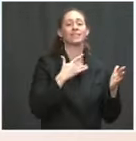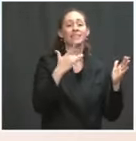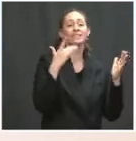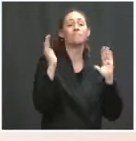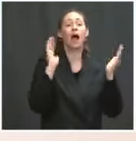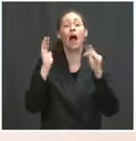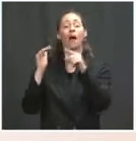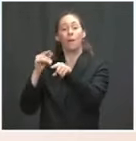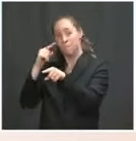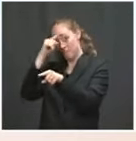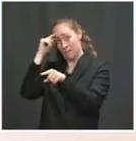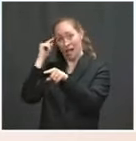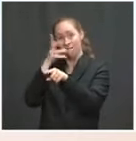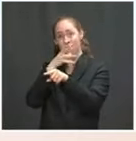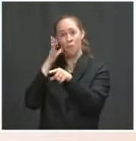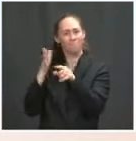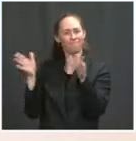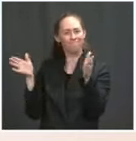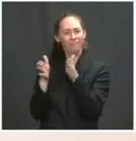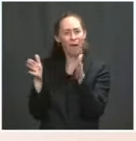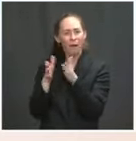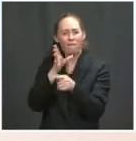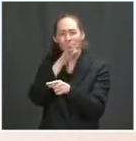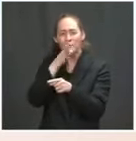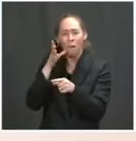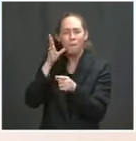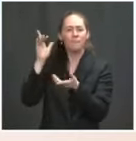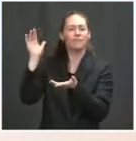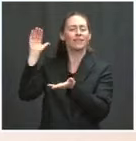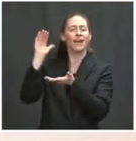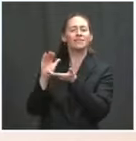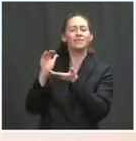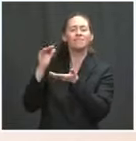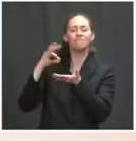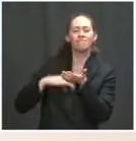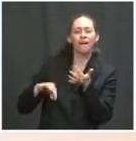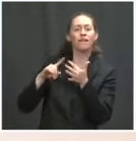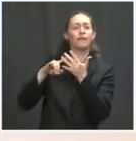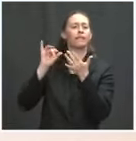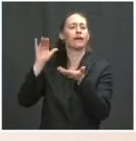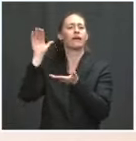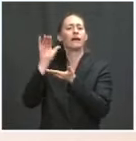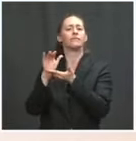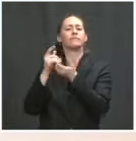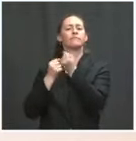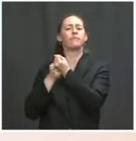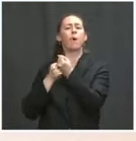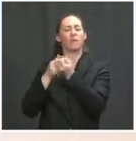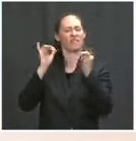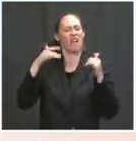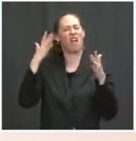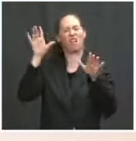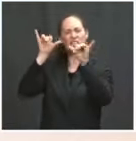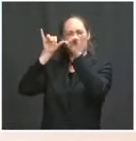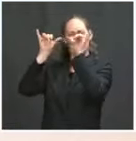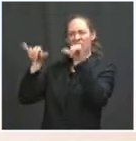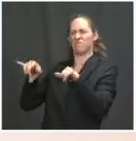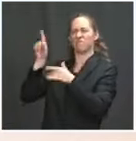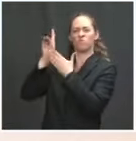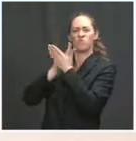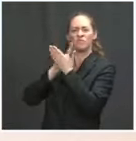commission to take a look at whether or not there are systemic barriers that need to be removed at the department, and also